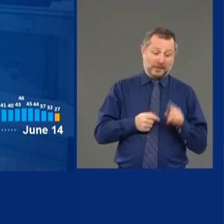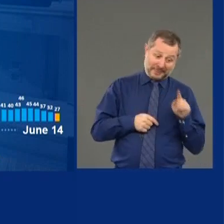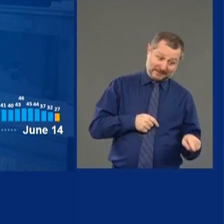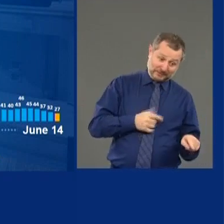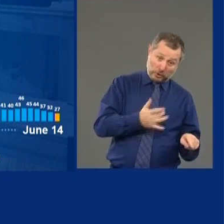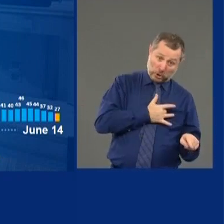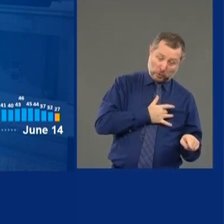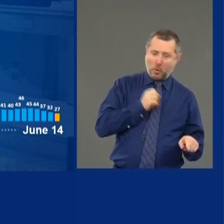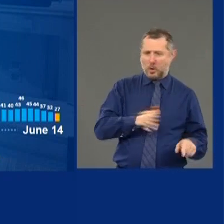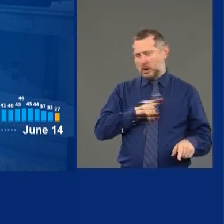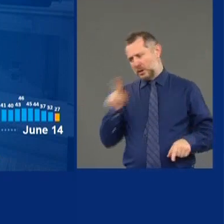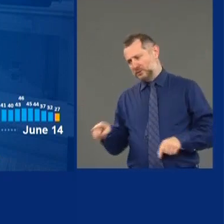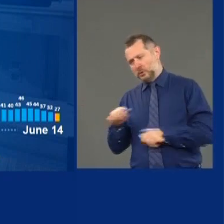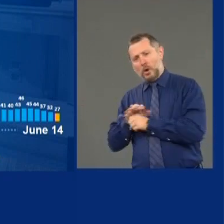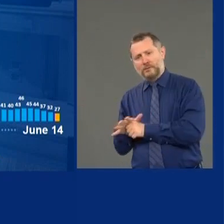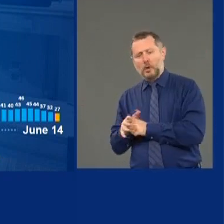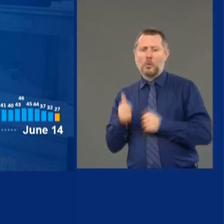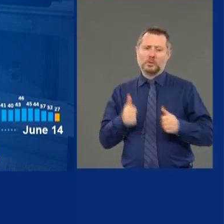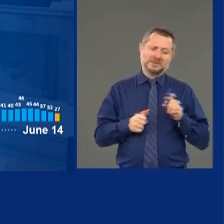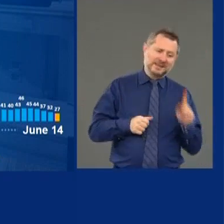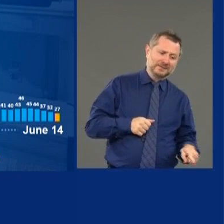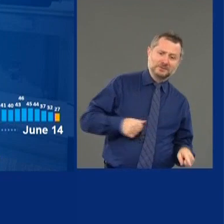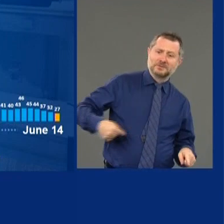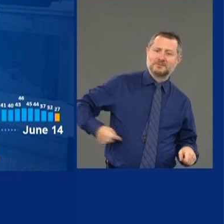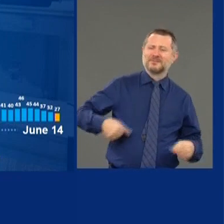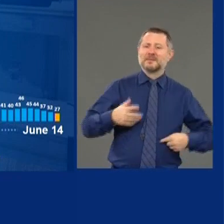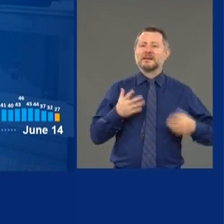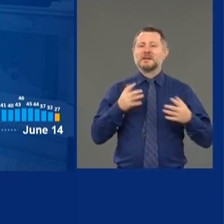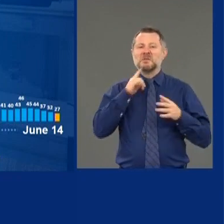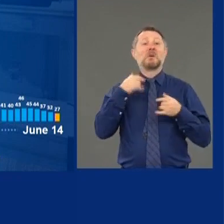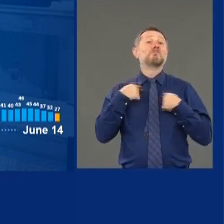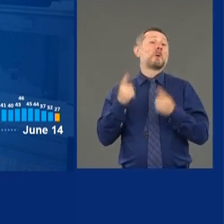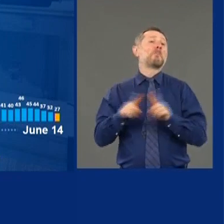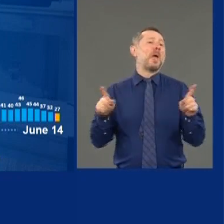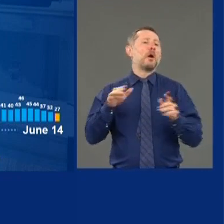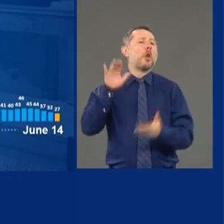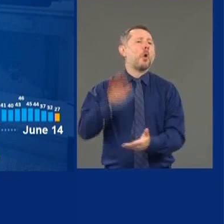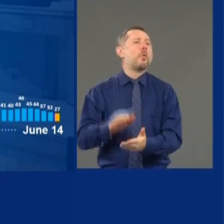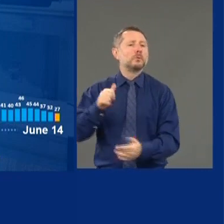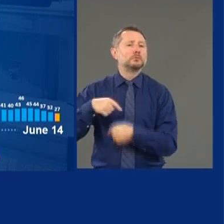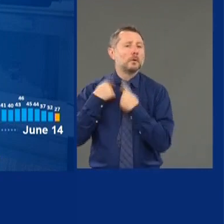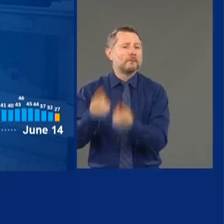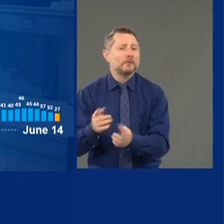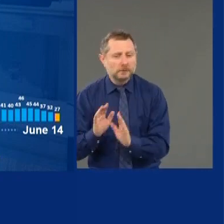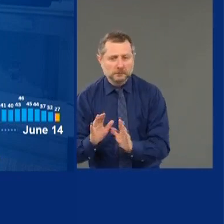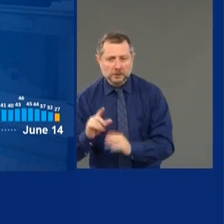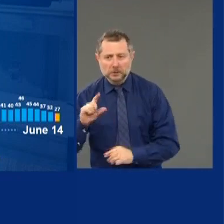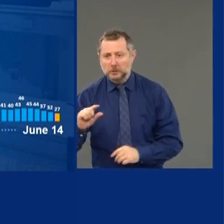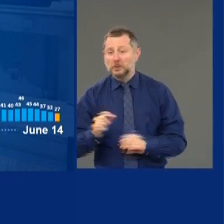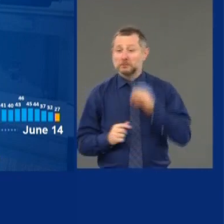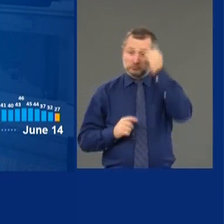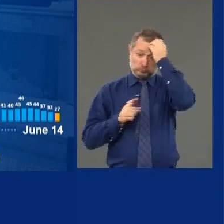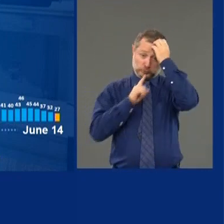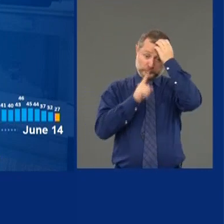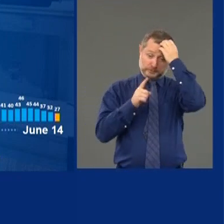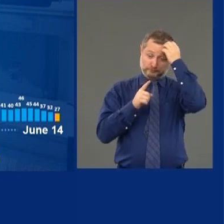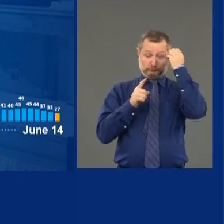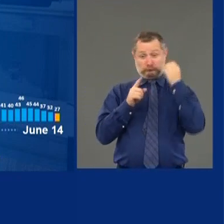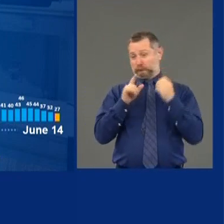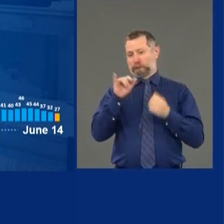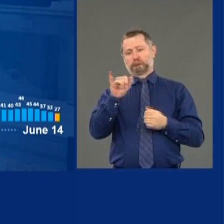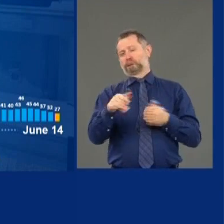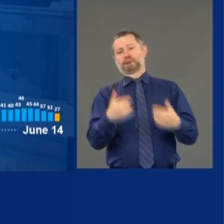is the lowest number since we have started. And that, my friends, is a cause to